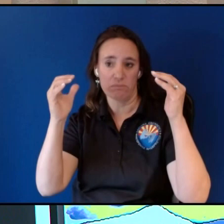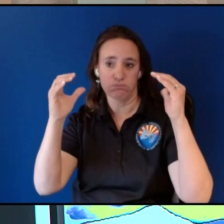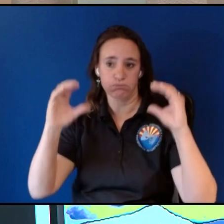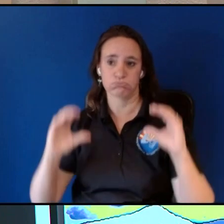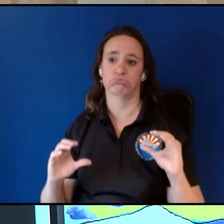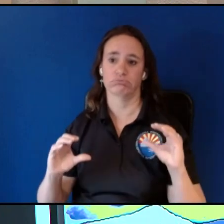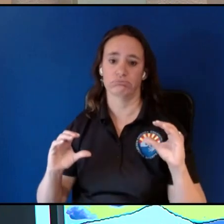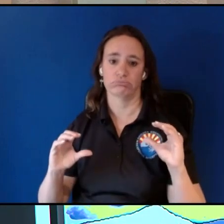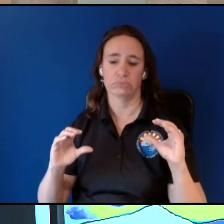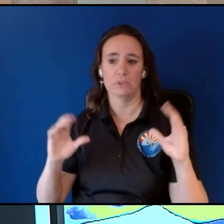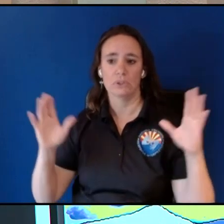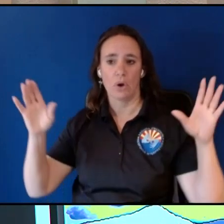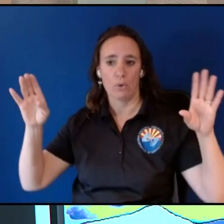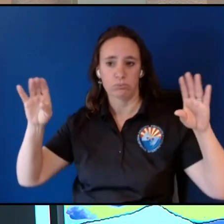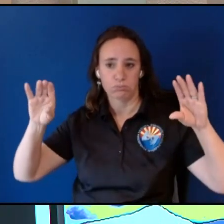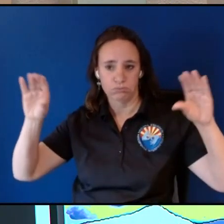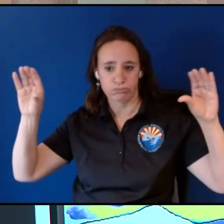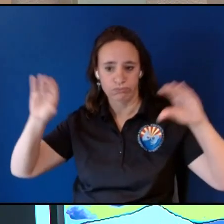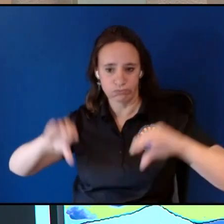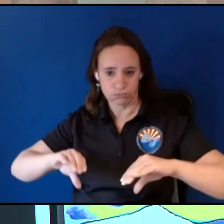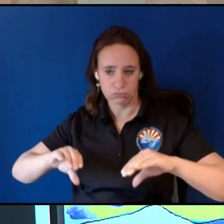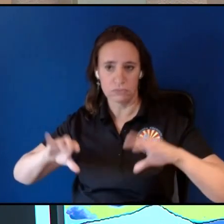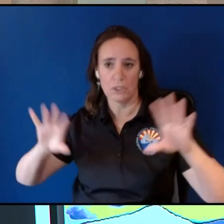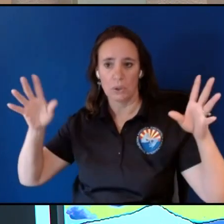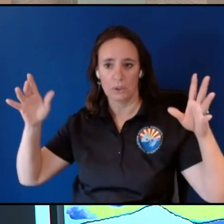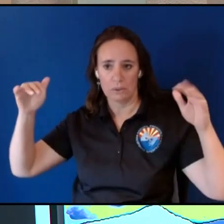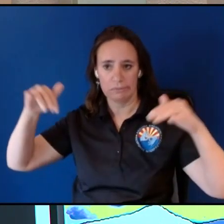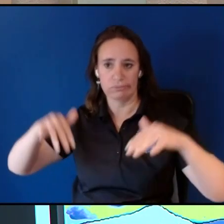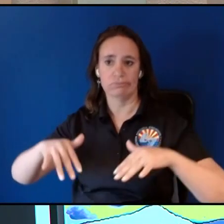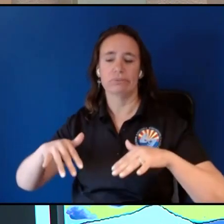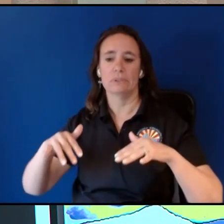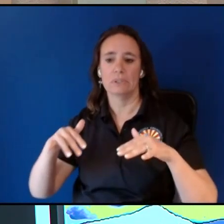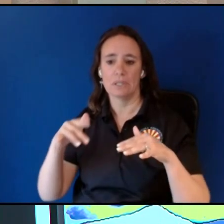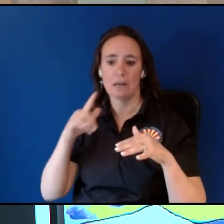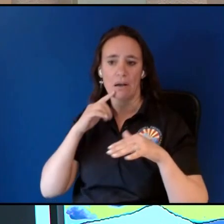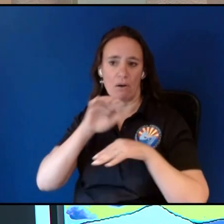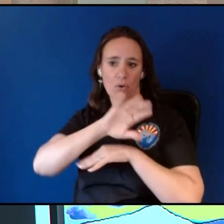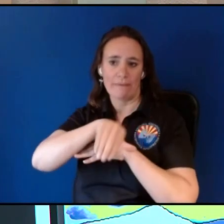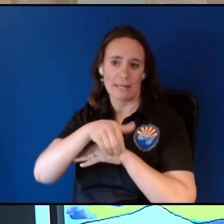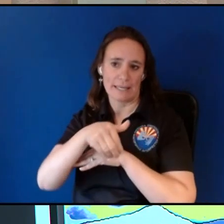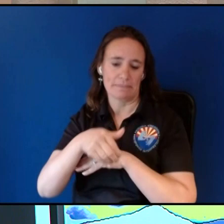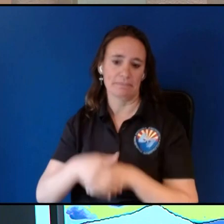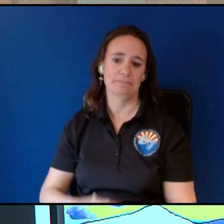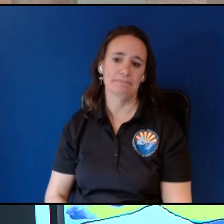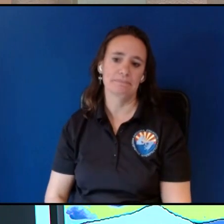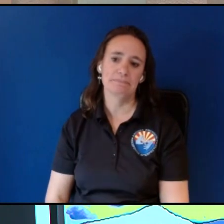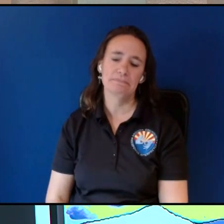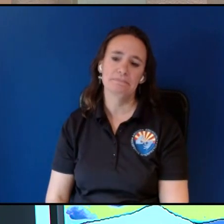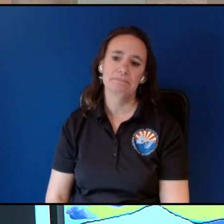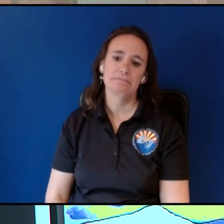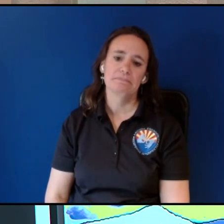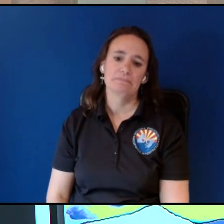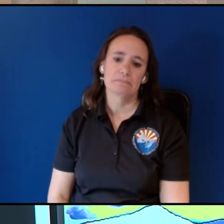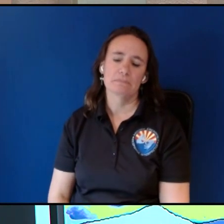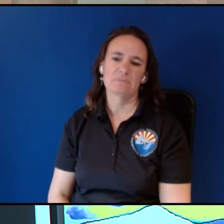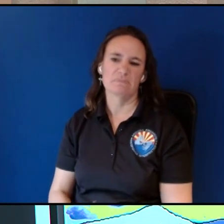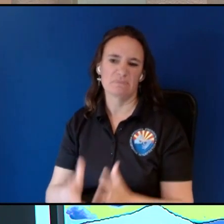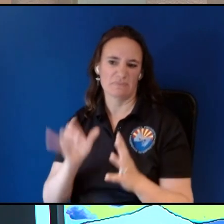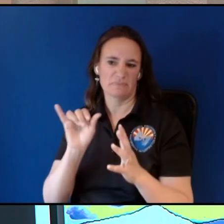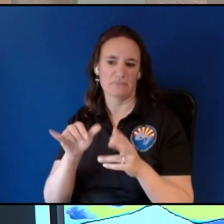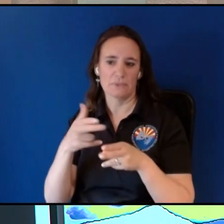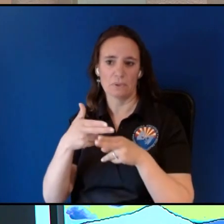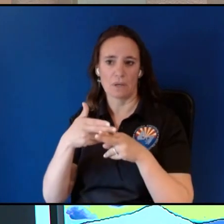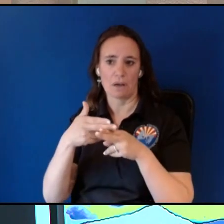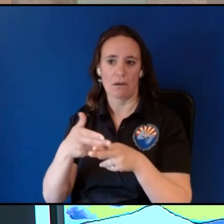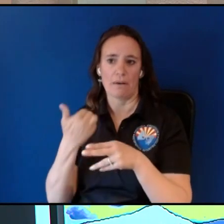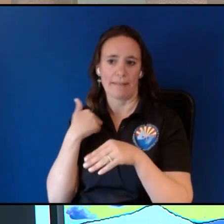sloping and down valley down canyon effect overnight and that's what I was referencing from last night